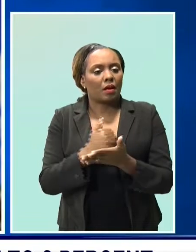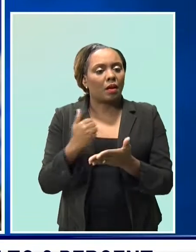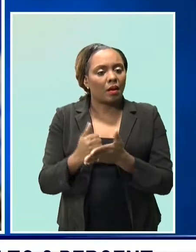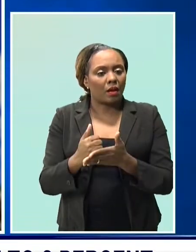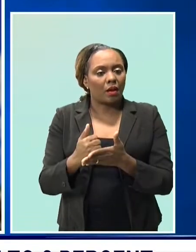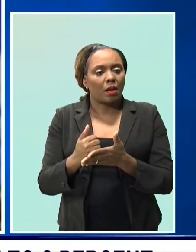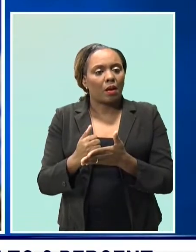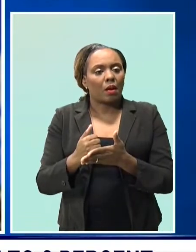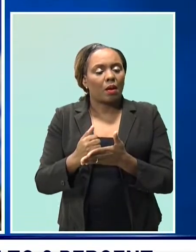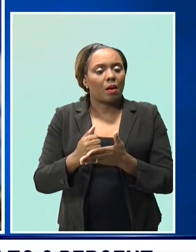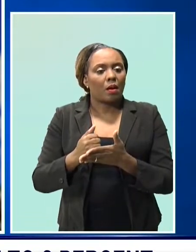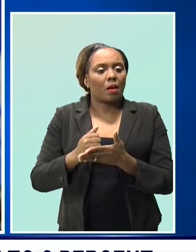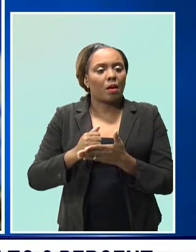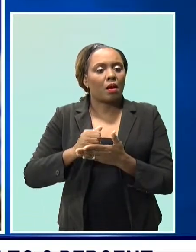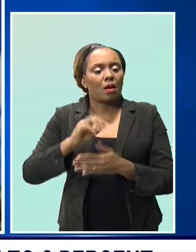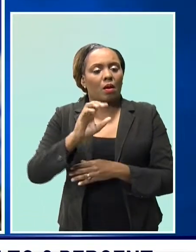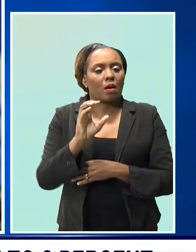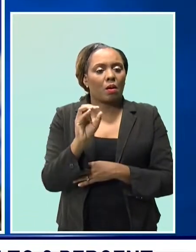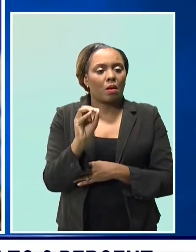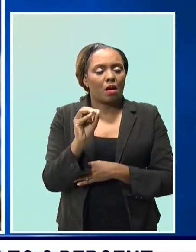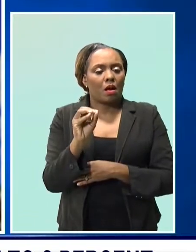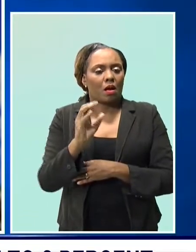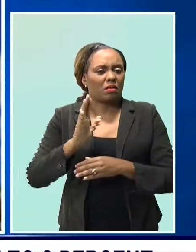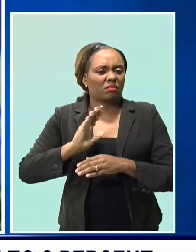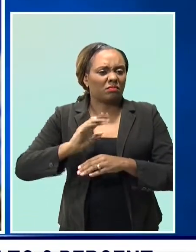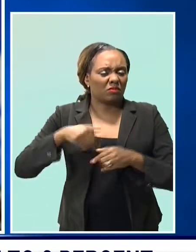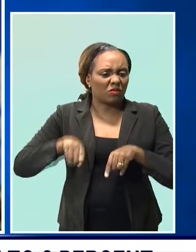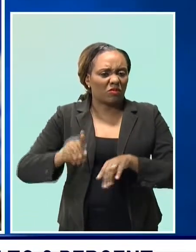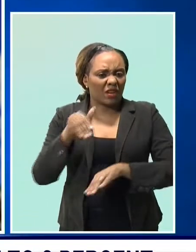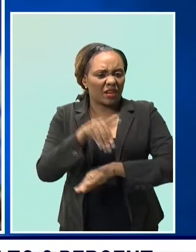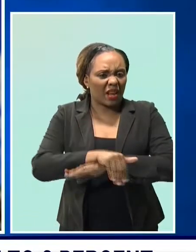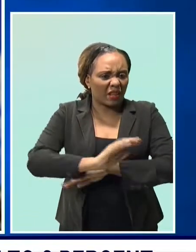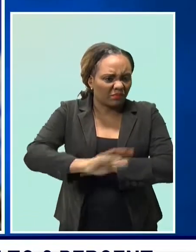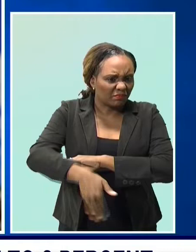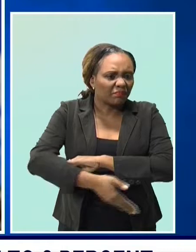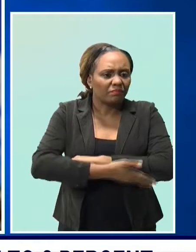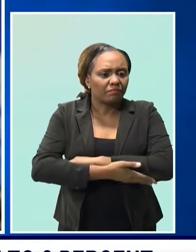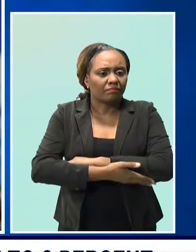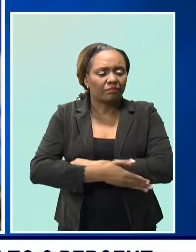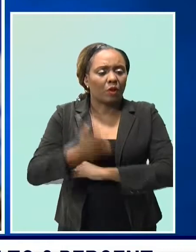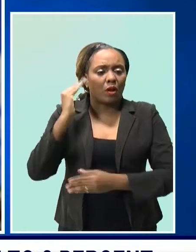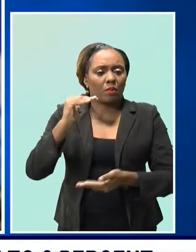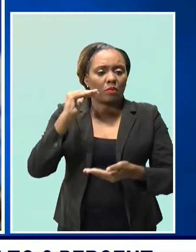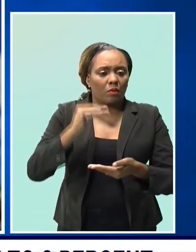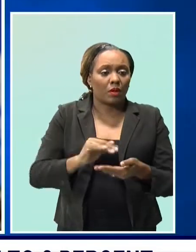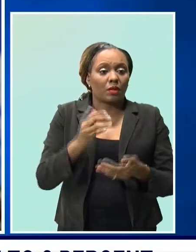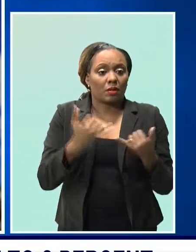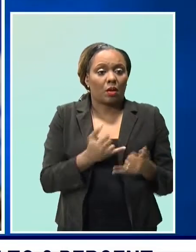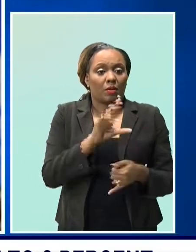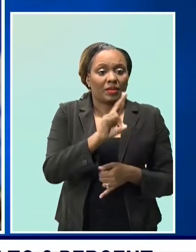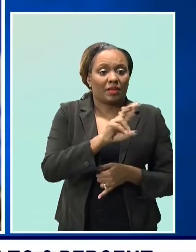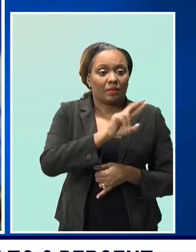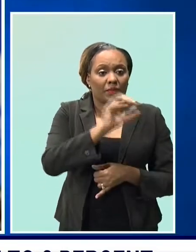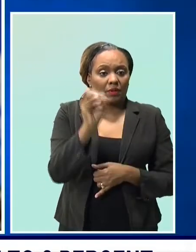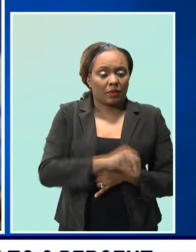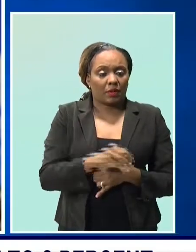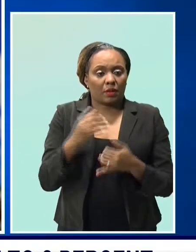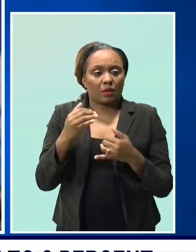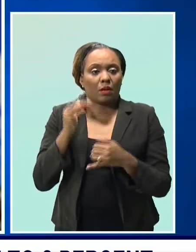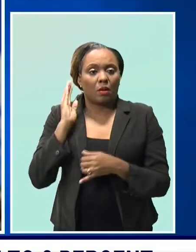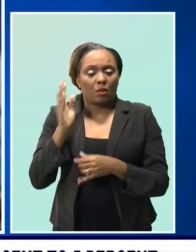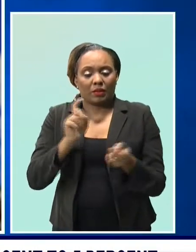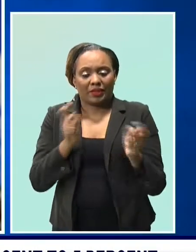deposit-taking non-banks licensed under the Financial Institutions Act will be reduced from 7% to 2%.